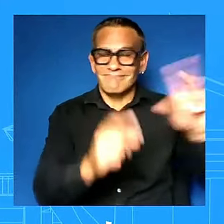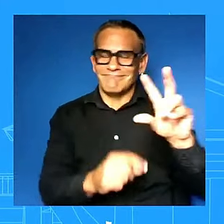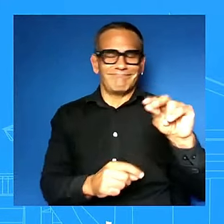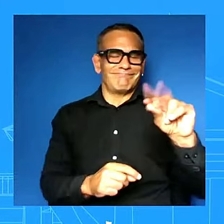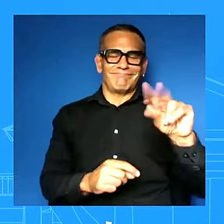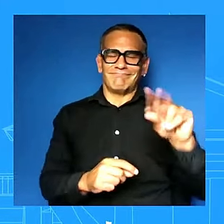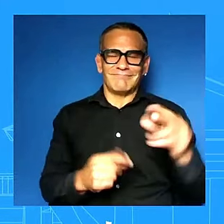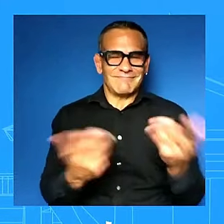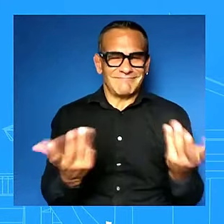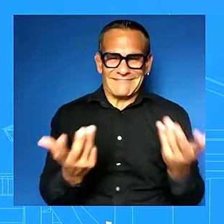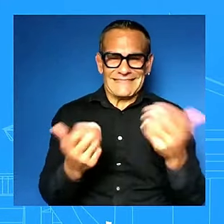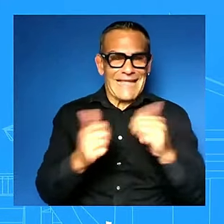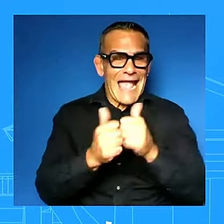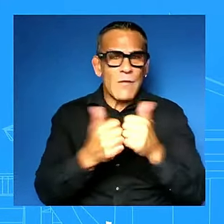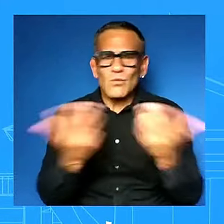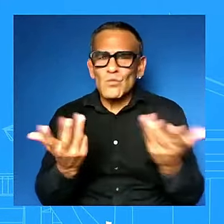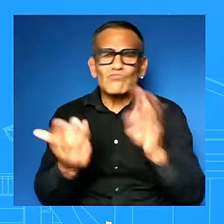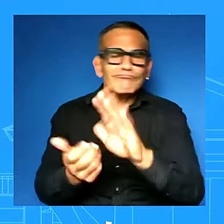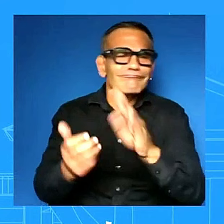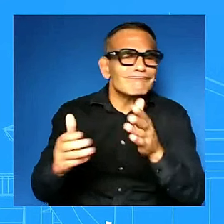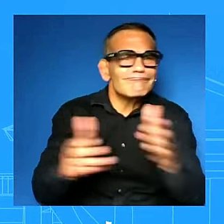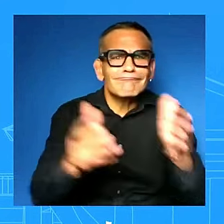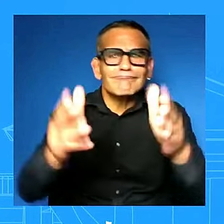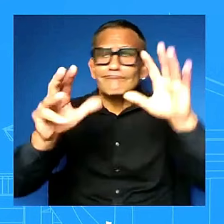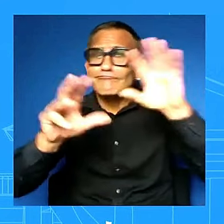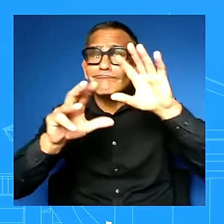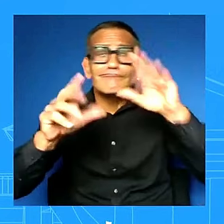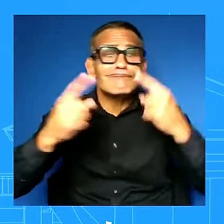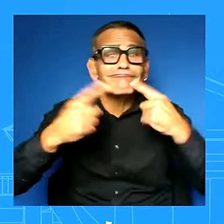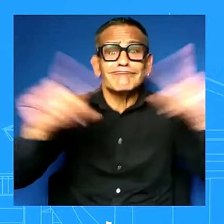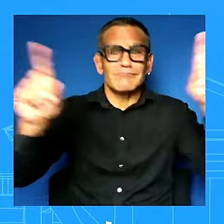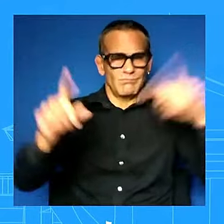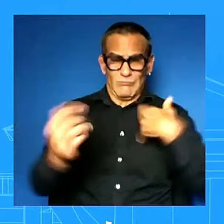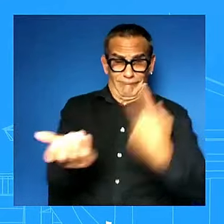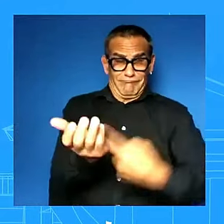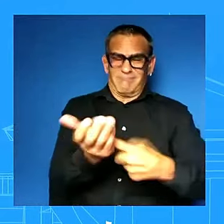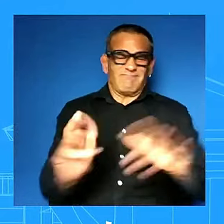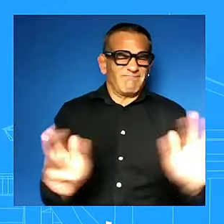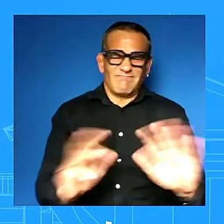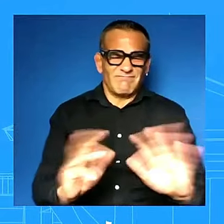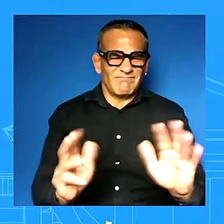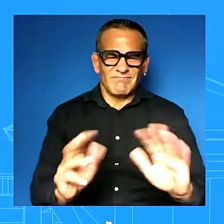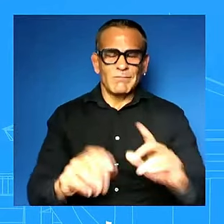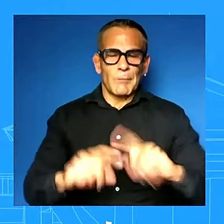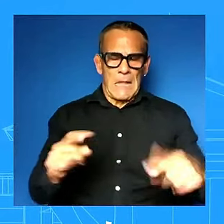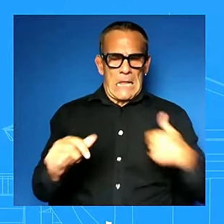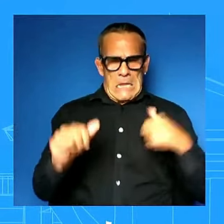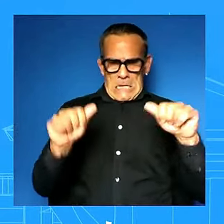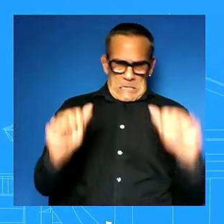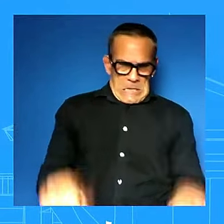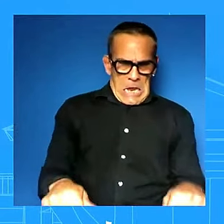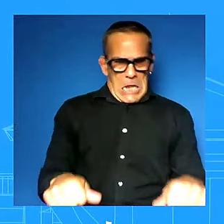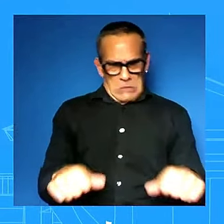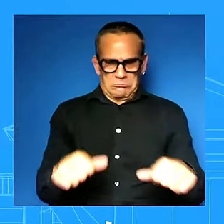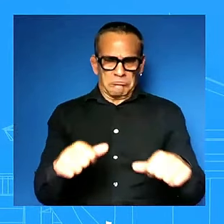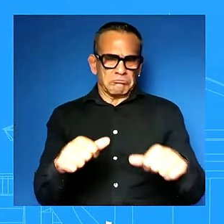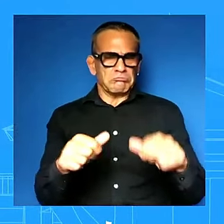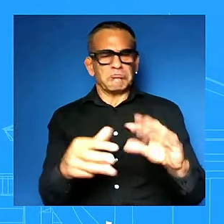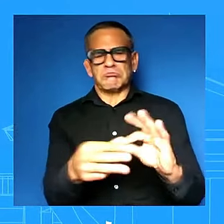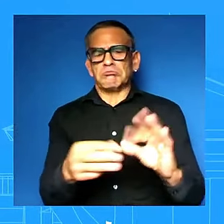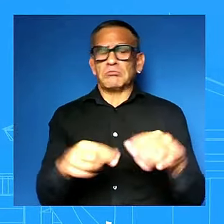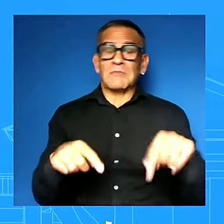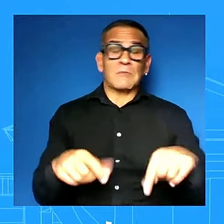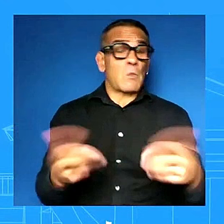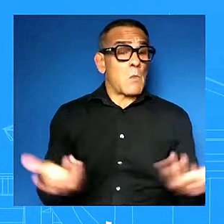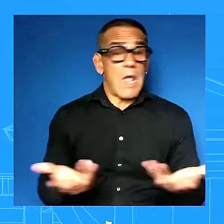that i'm going to speak to from here what i can speak to is where we are now inflation core inflation has gone